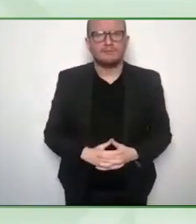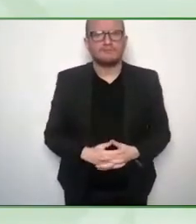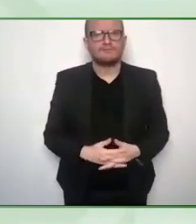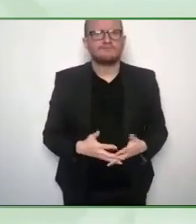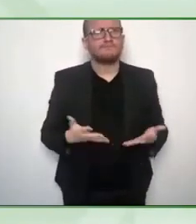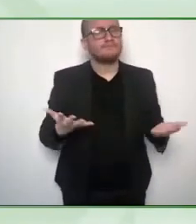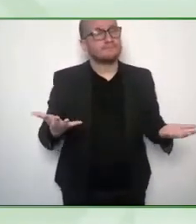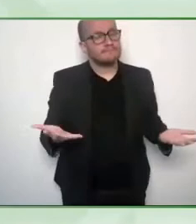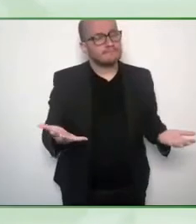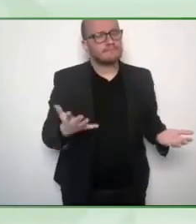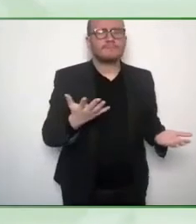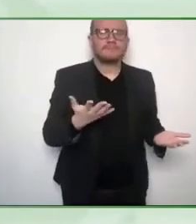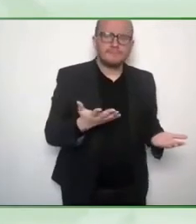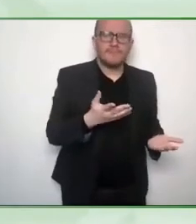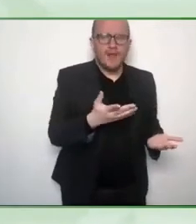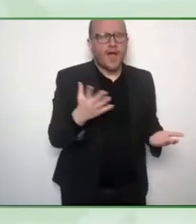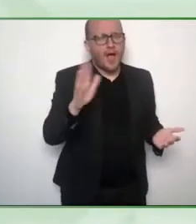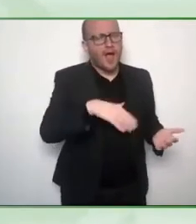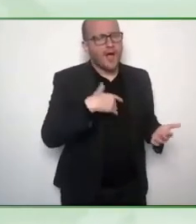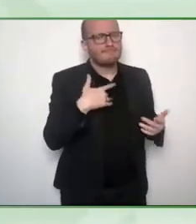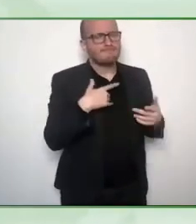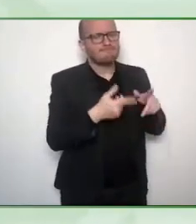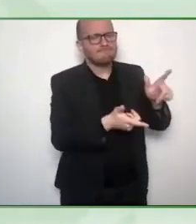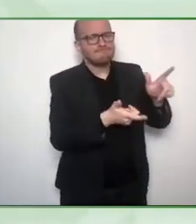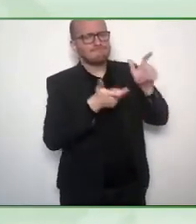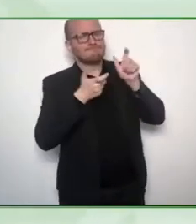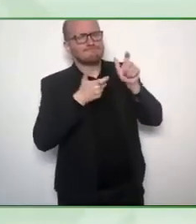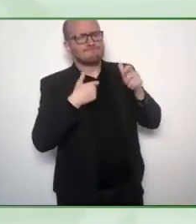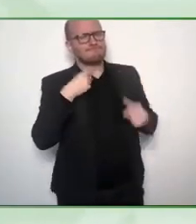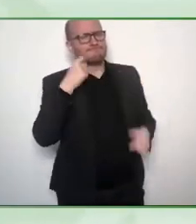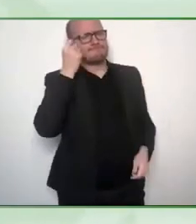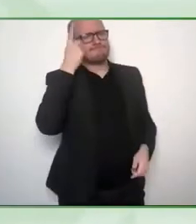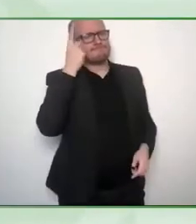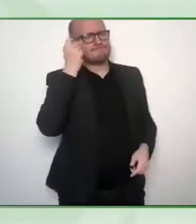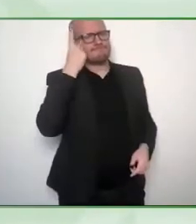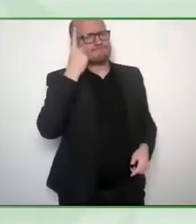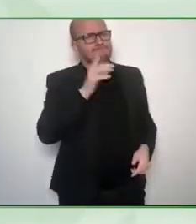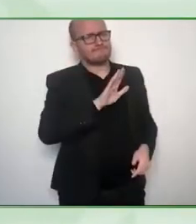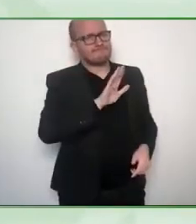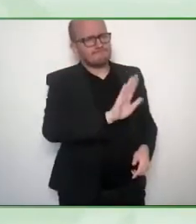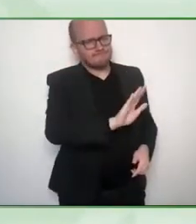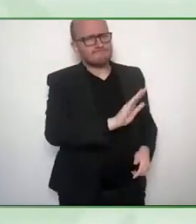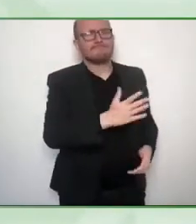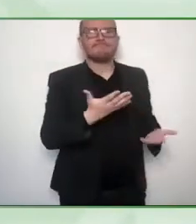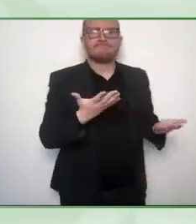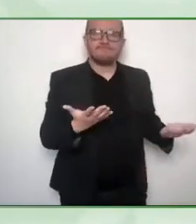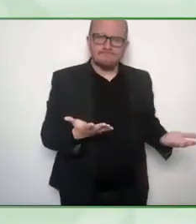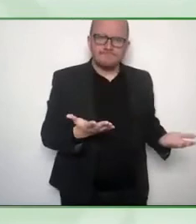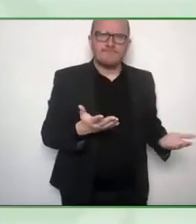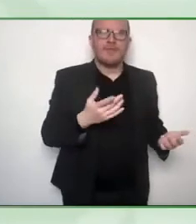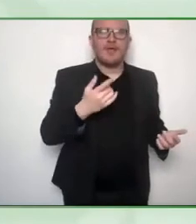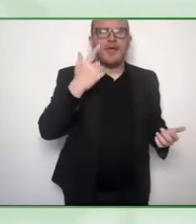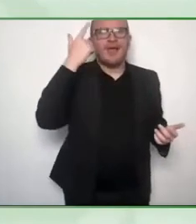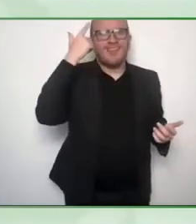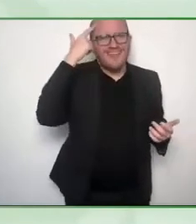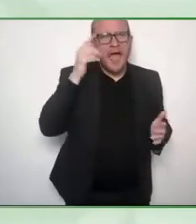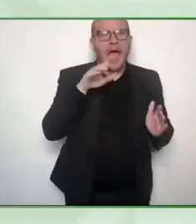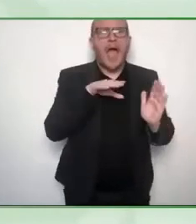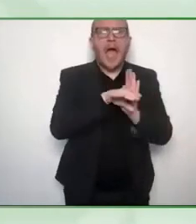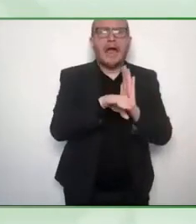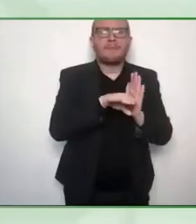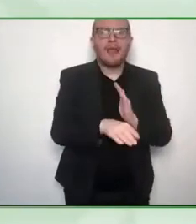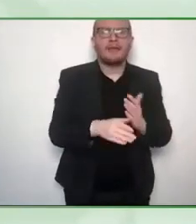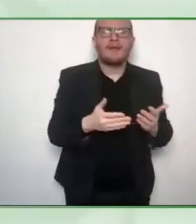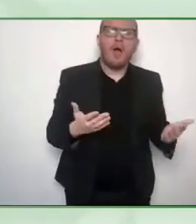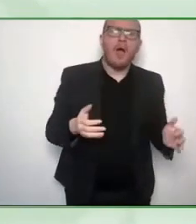good from what is doing, serving the human beings that we're here, but actually delivering to the bottom line. Now, I'm being told that we